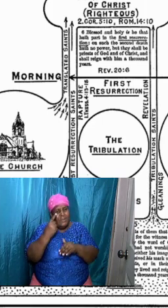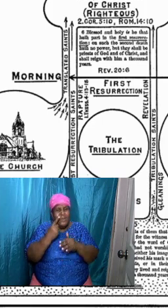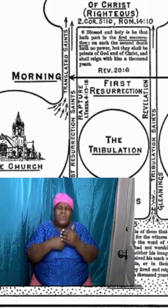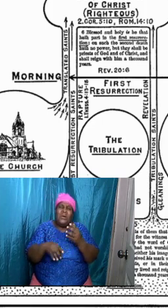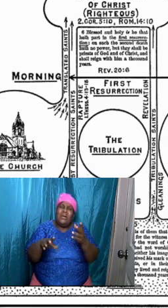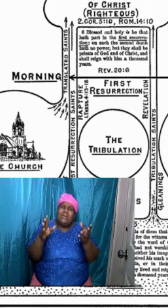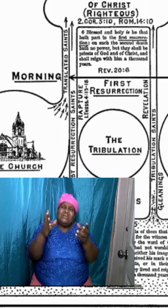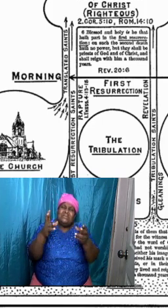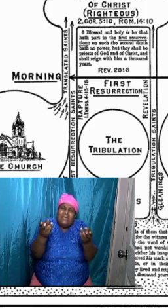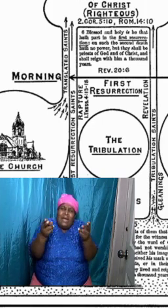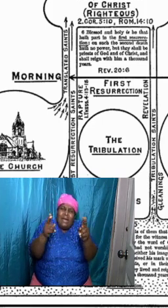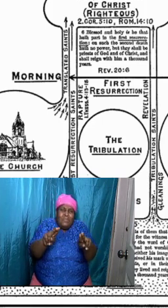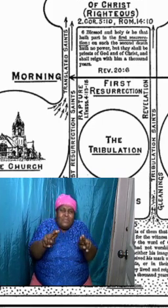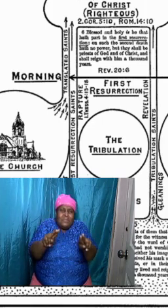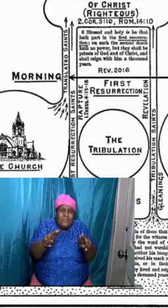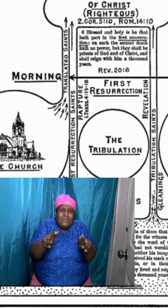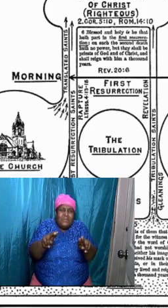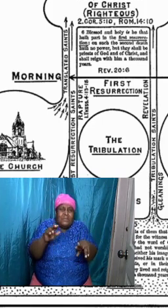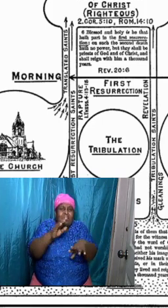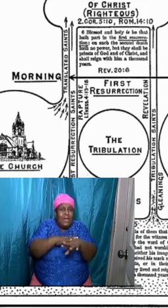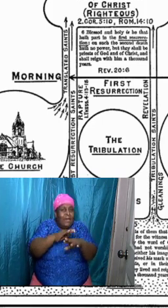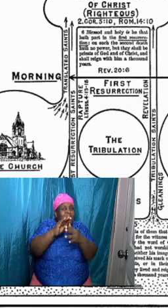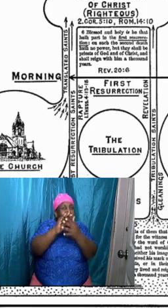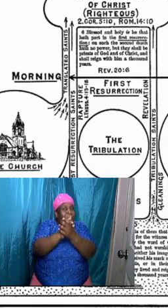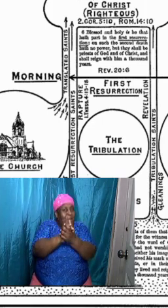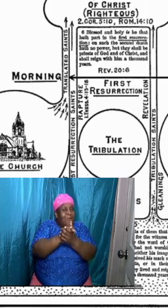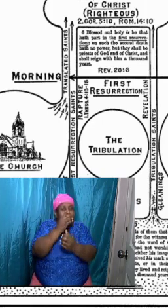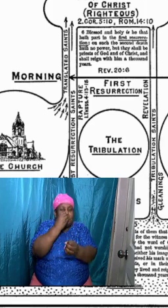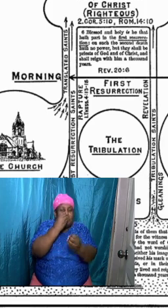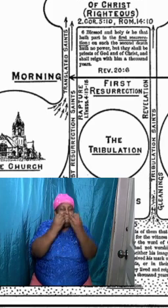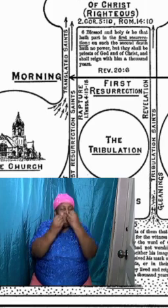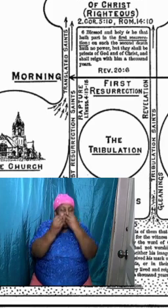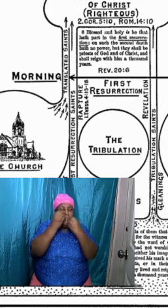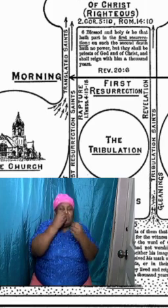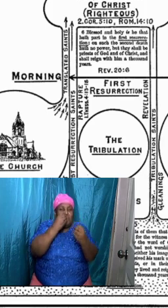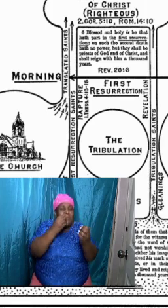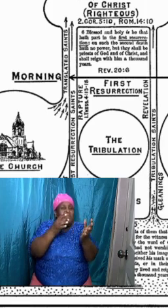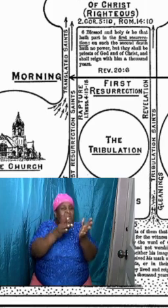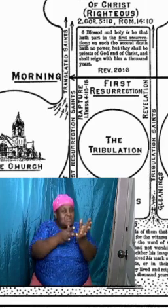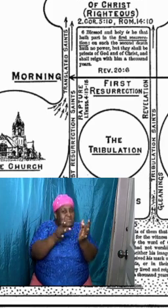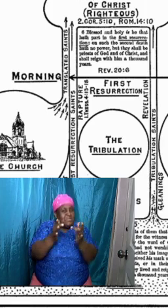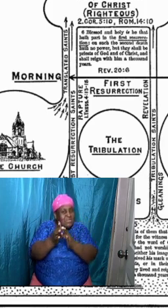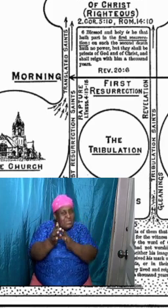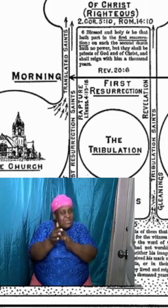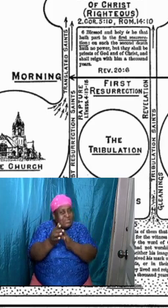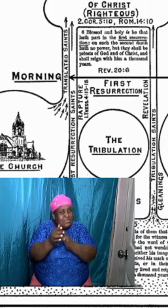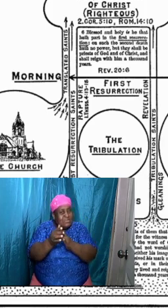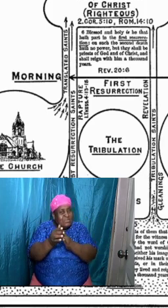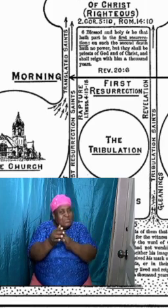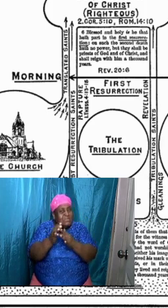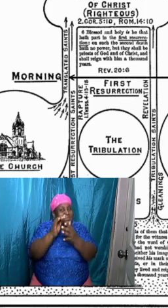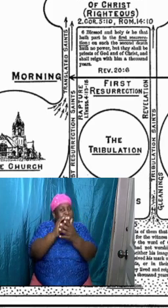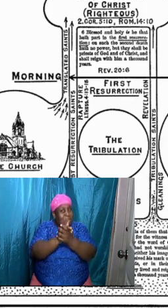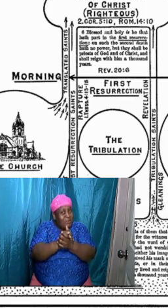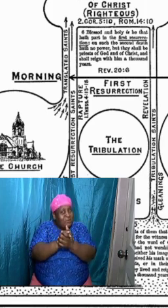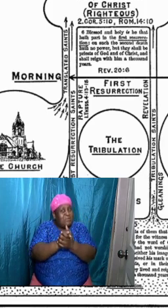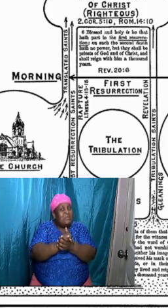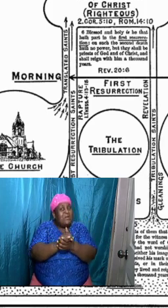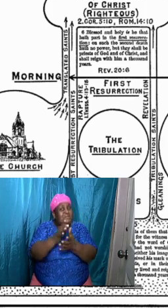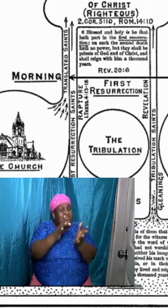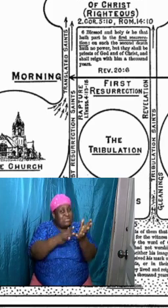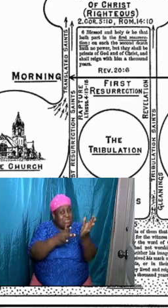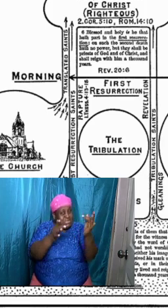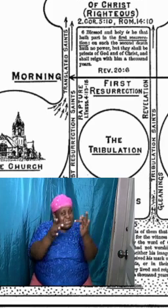place at the marriage supper of the lamb and the marriage of the lamb is better understood